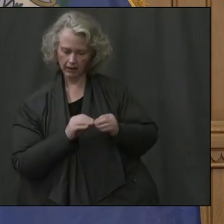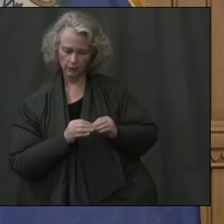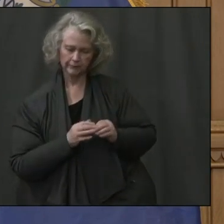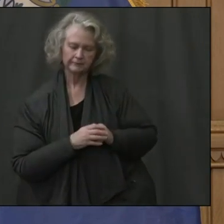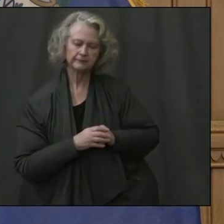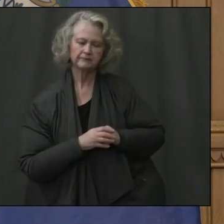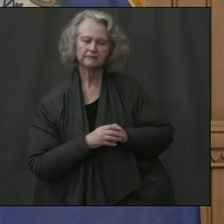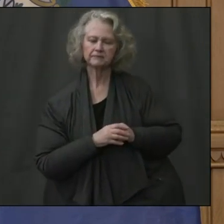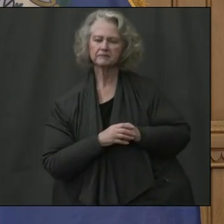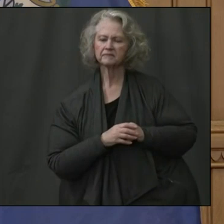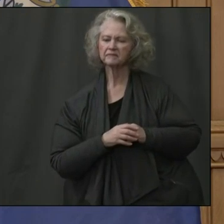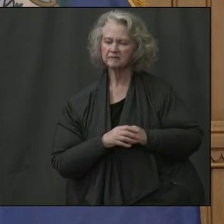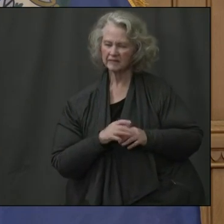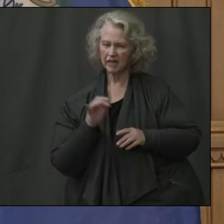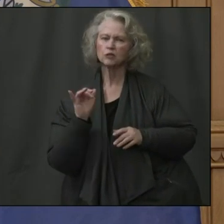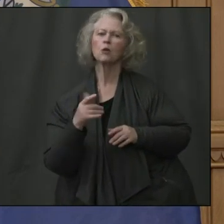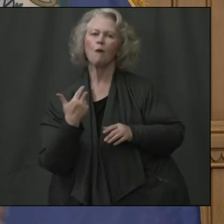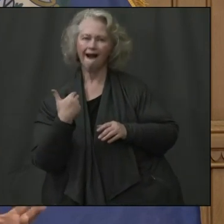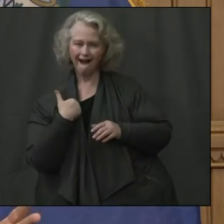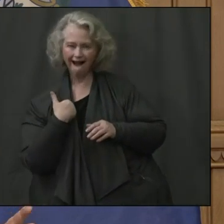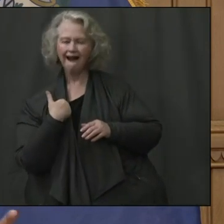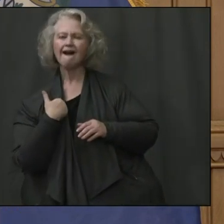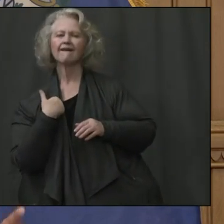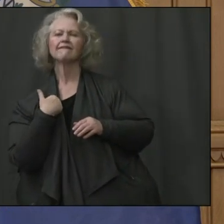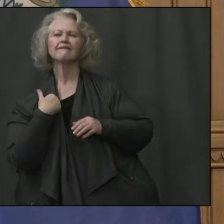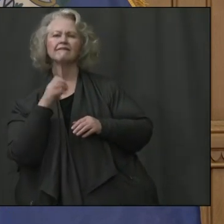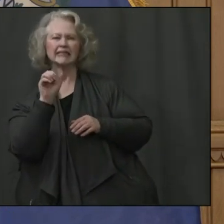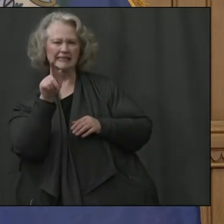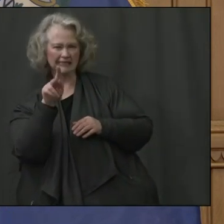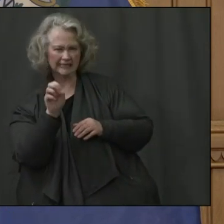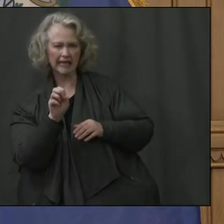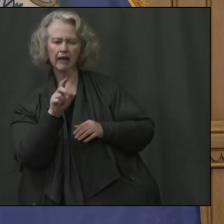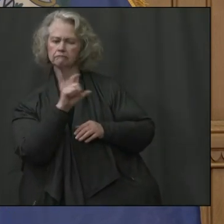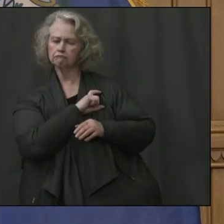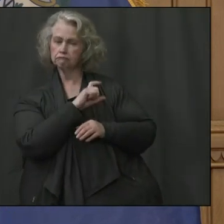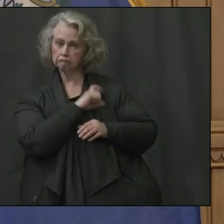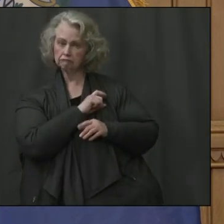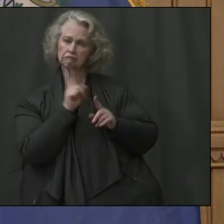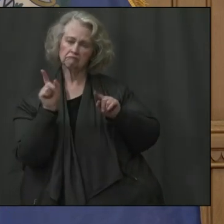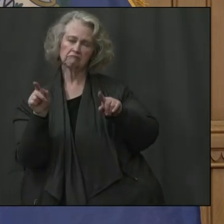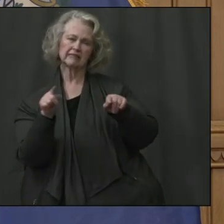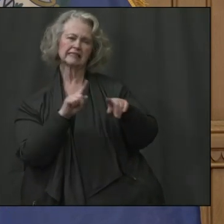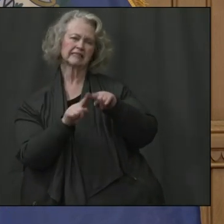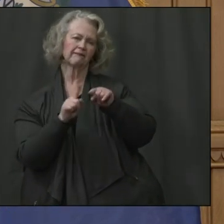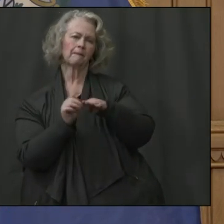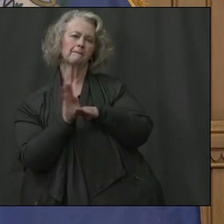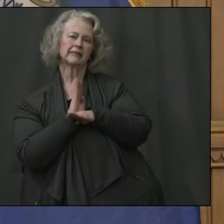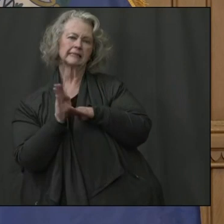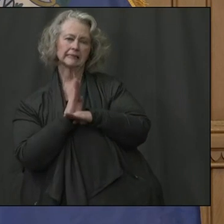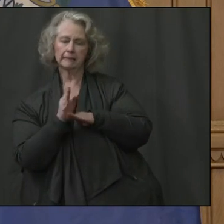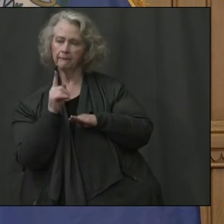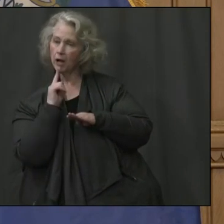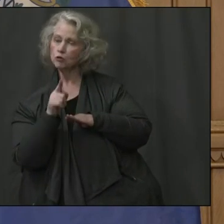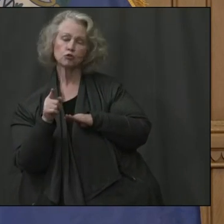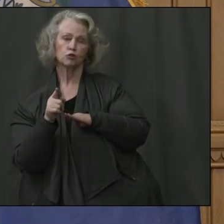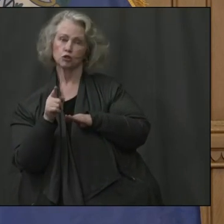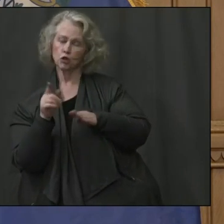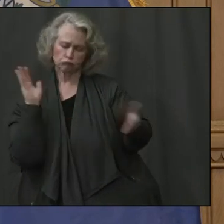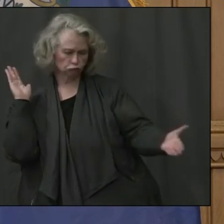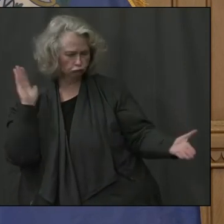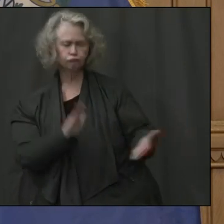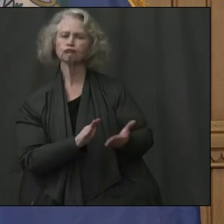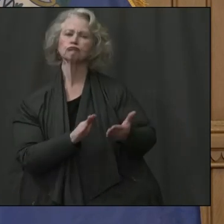Jim Rovella had state troopers actually go to, I don't know, dozens and dozens of these retailers to take a look and make sure that they are